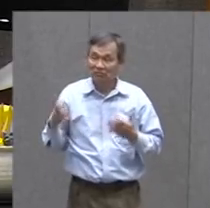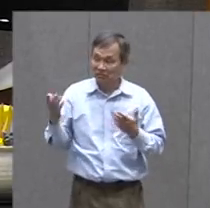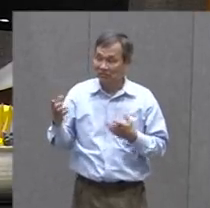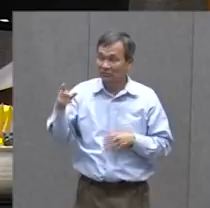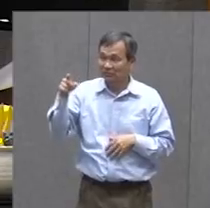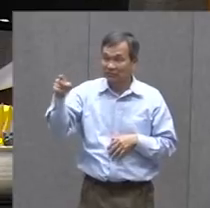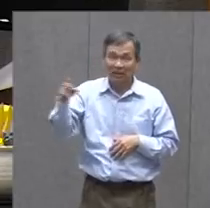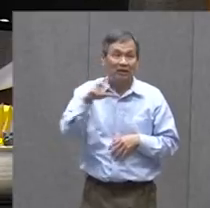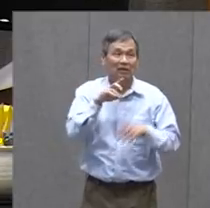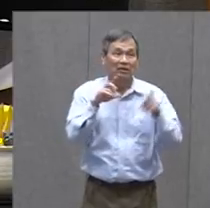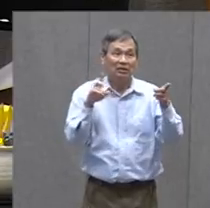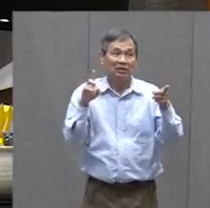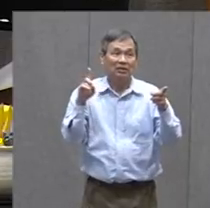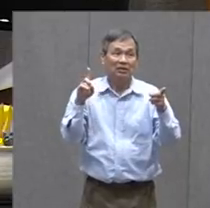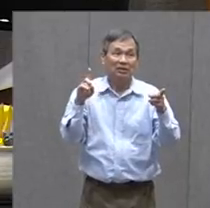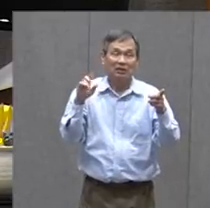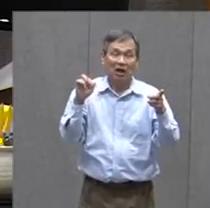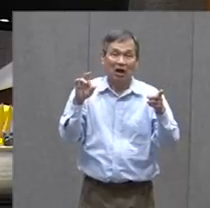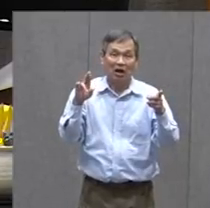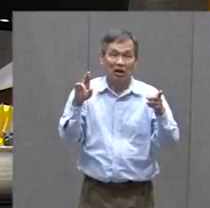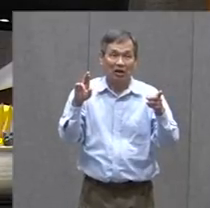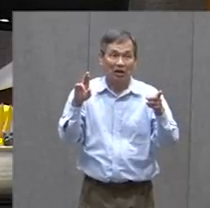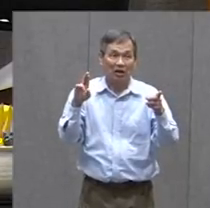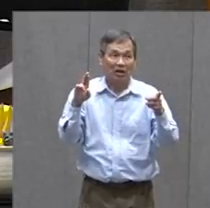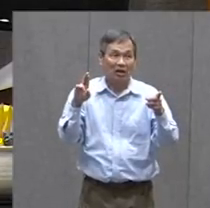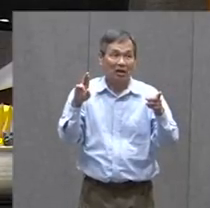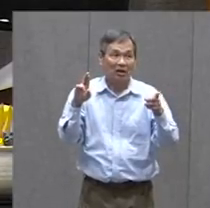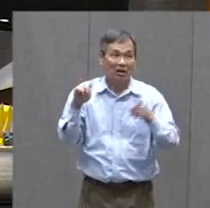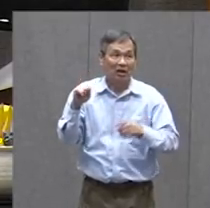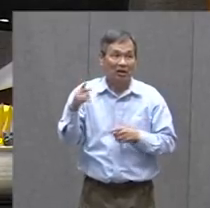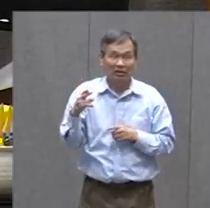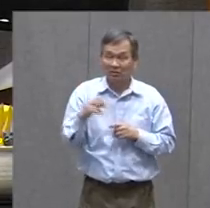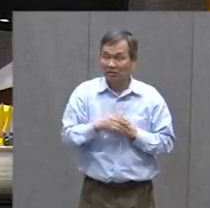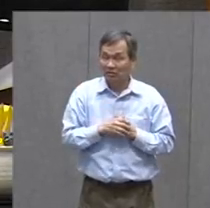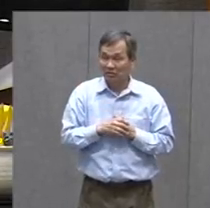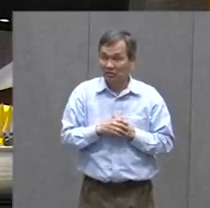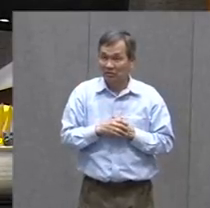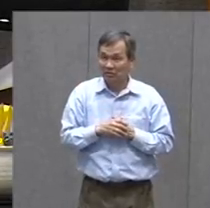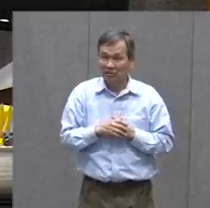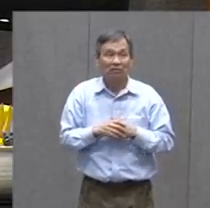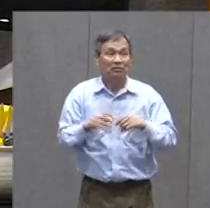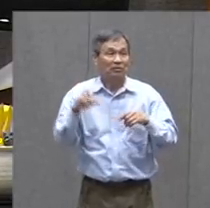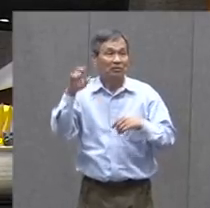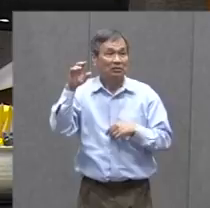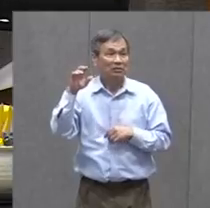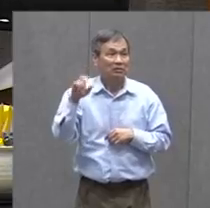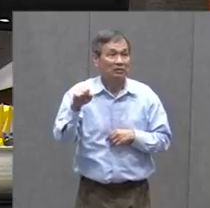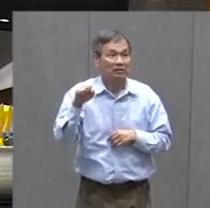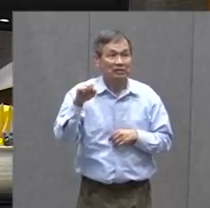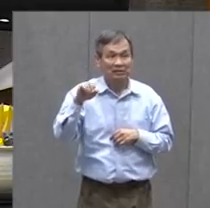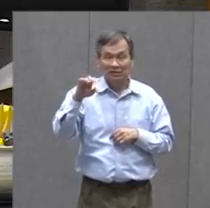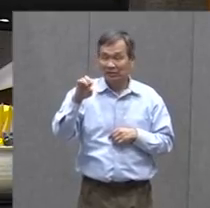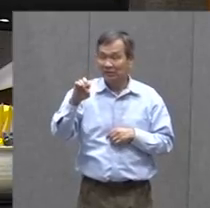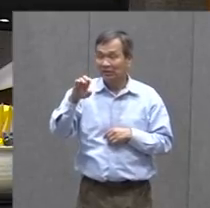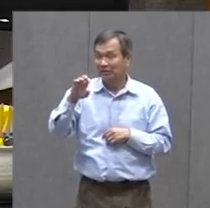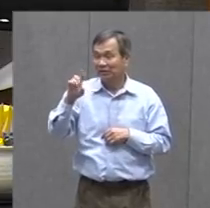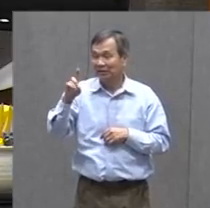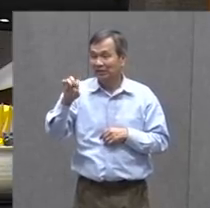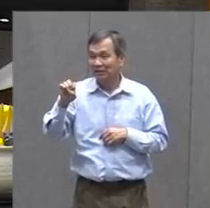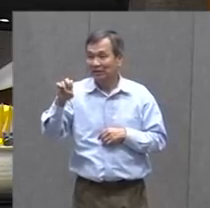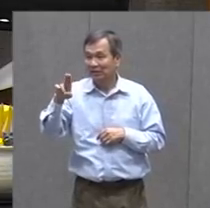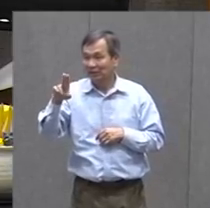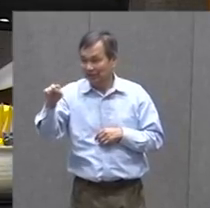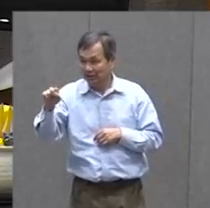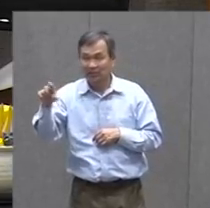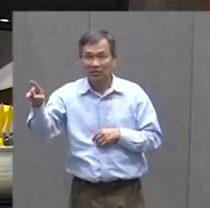And He May Open Up The Story Whoops Needs An S On His Name He May Open Up This Story With